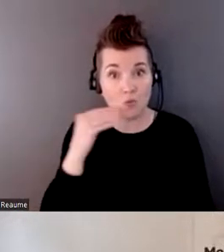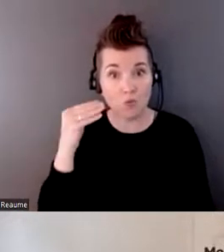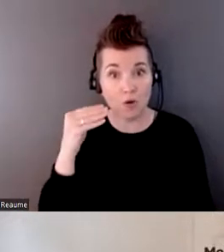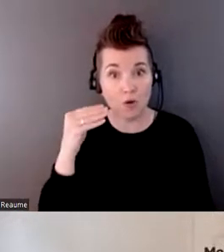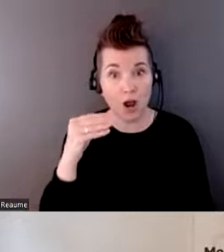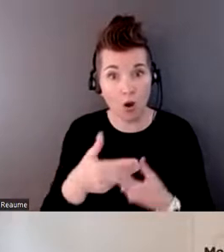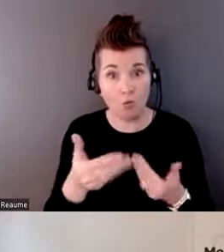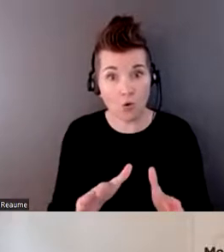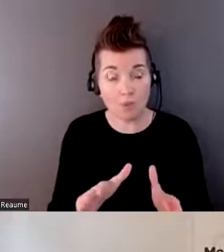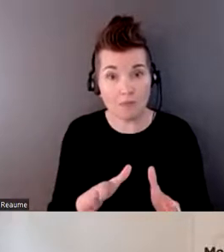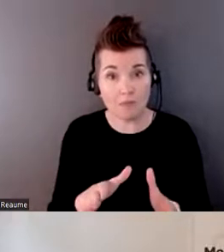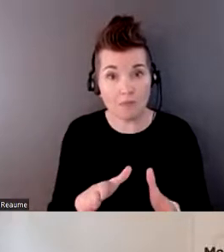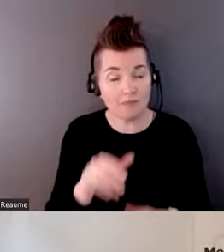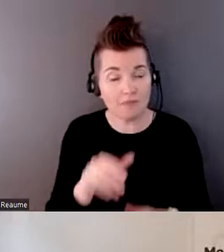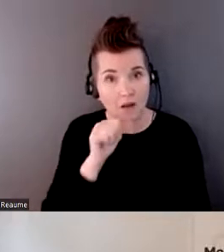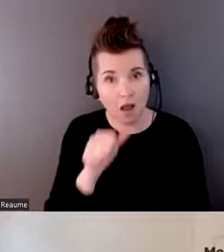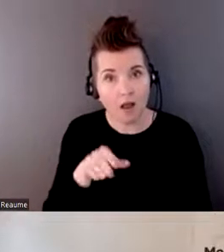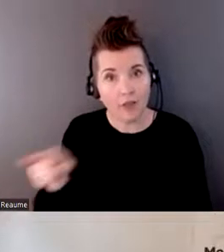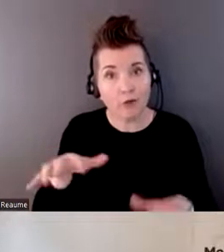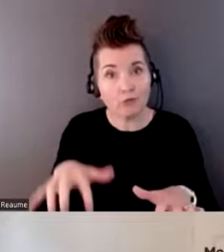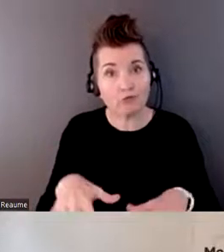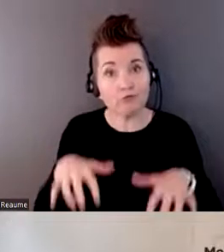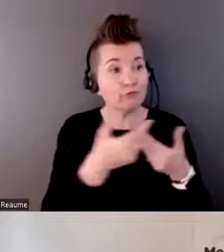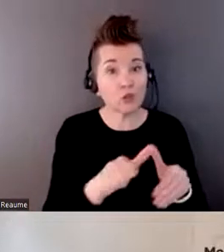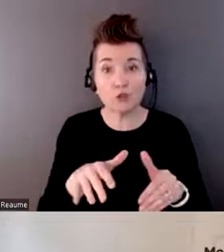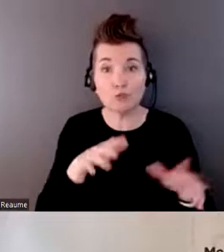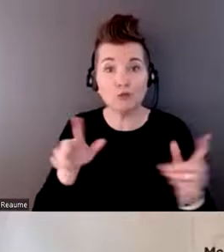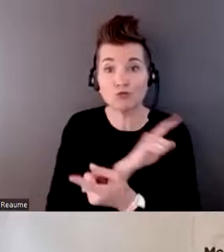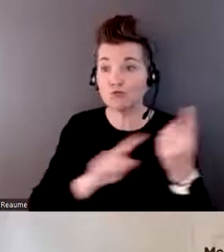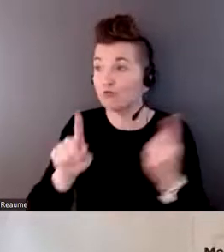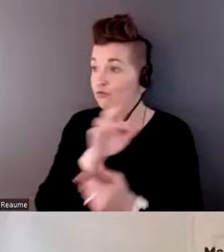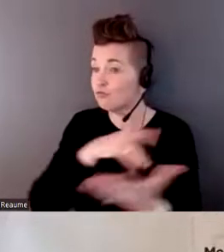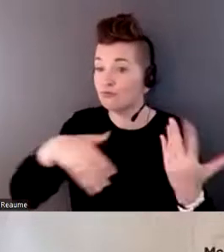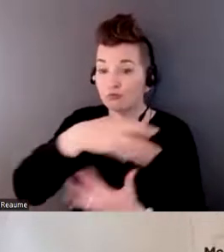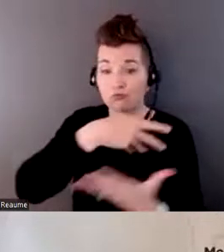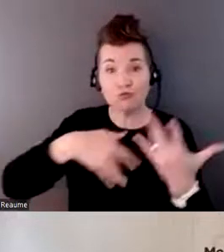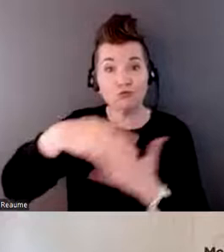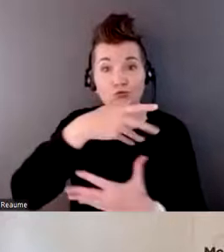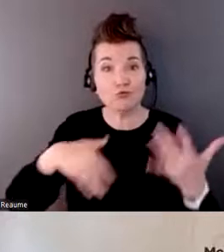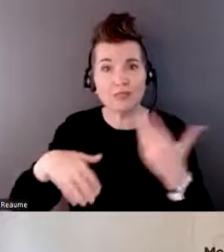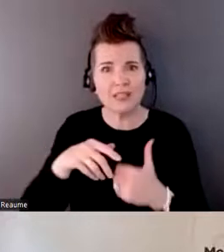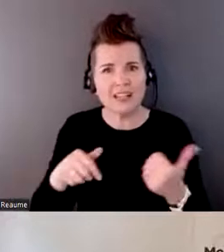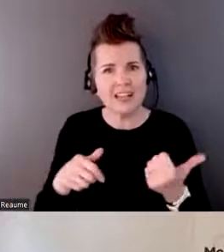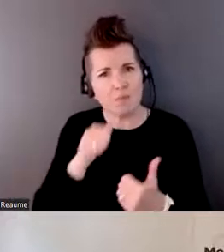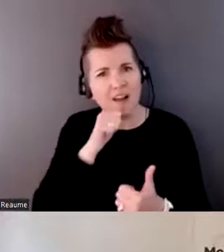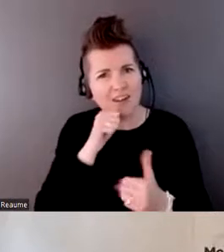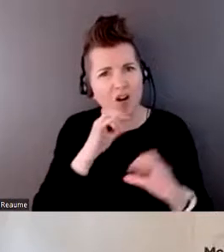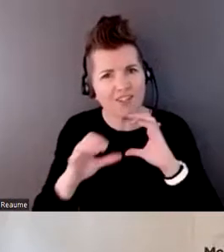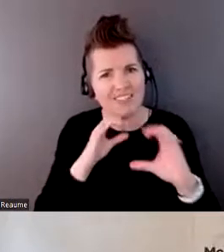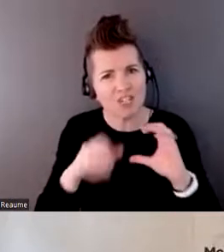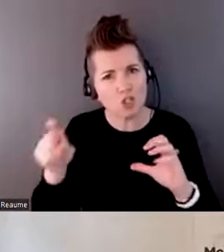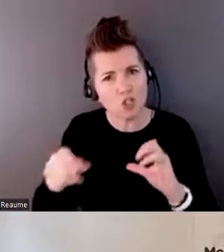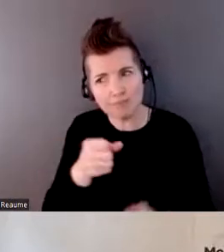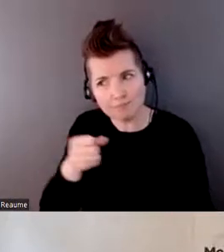who were listening in on the call and hearing other information that they shouldn't have been privy to. In some cases, it was staff sharing